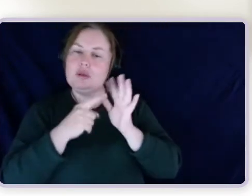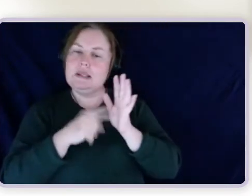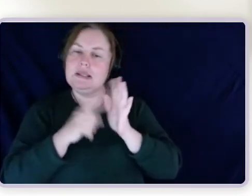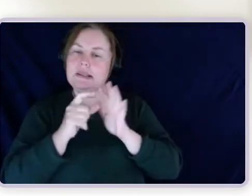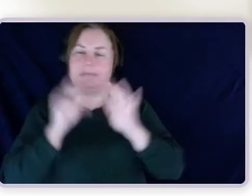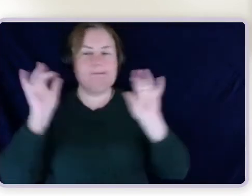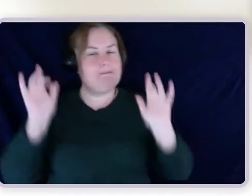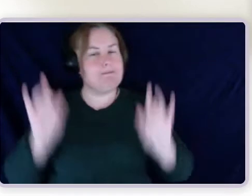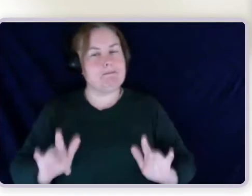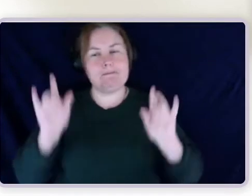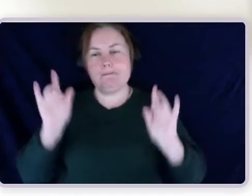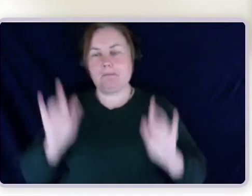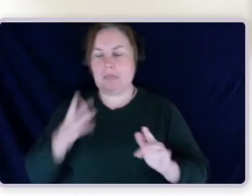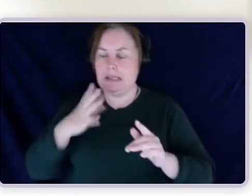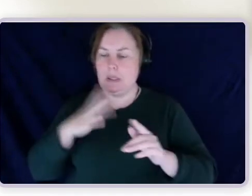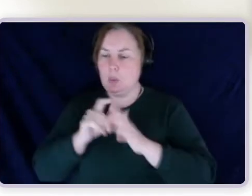consider you fully treated.